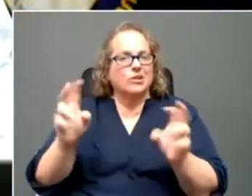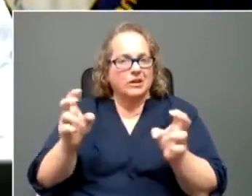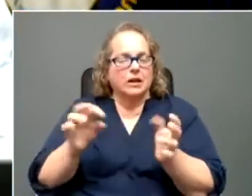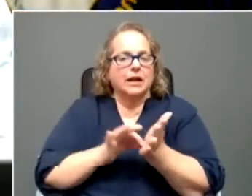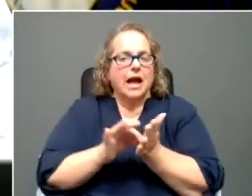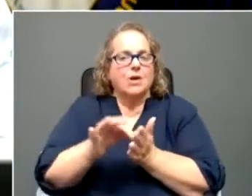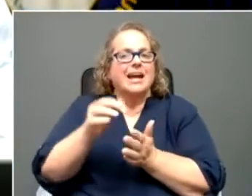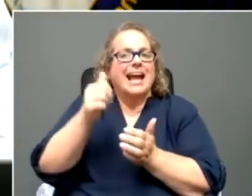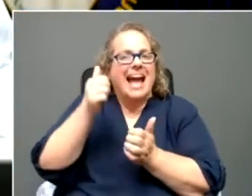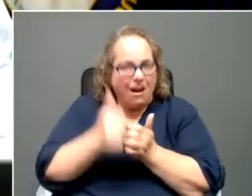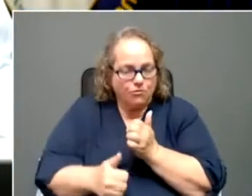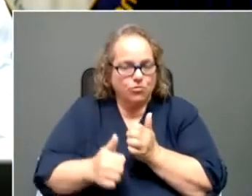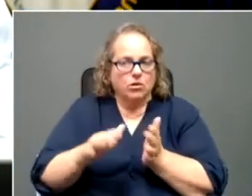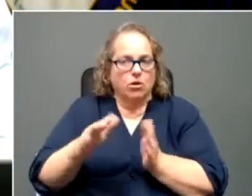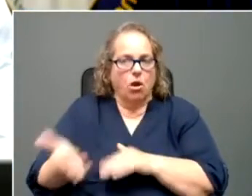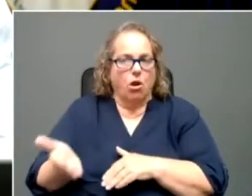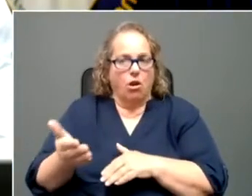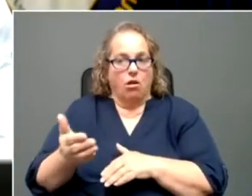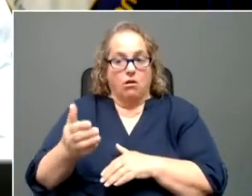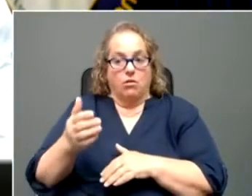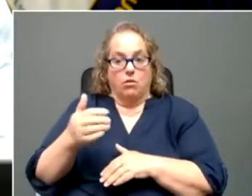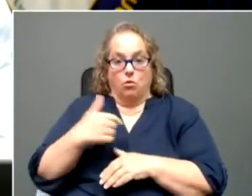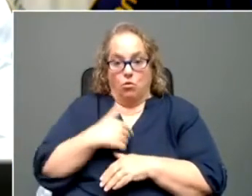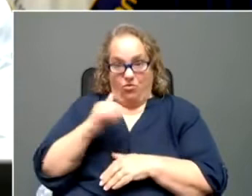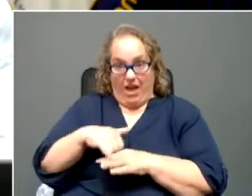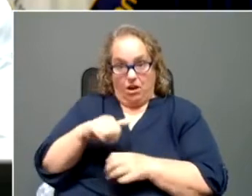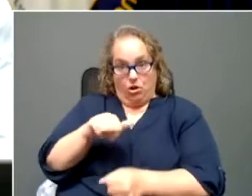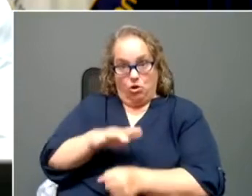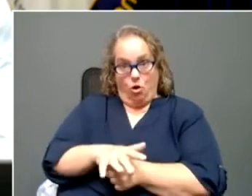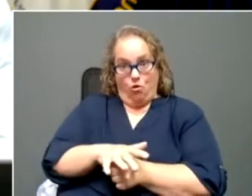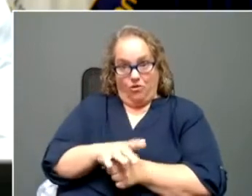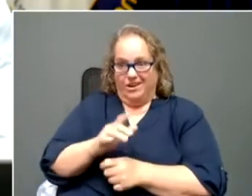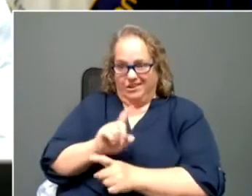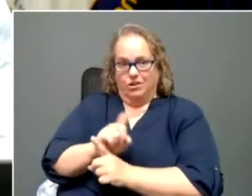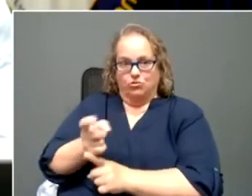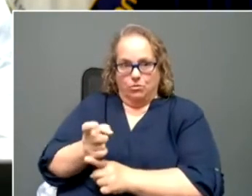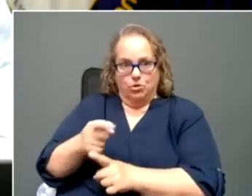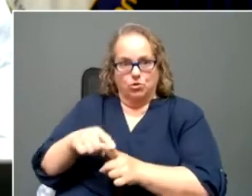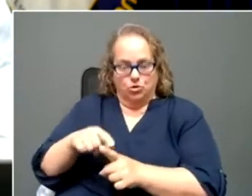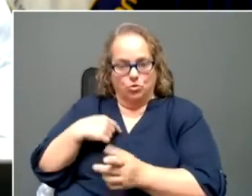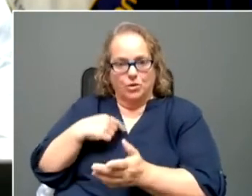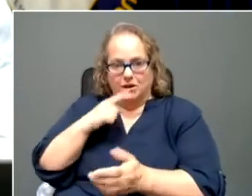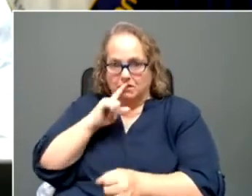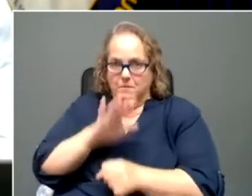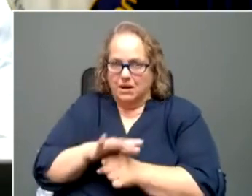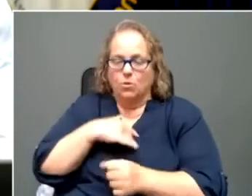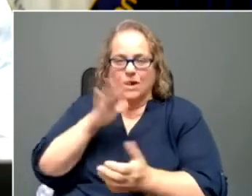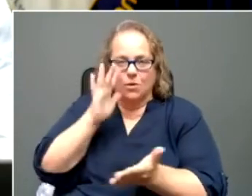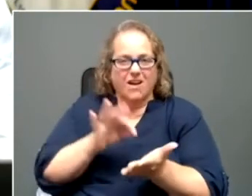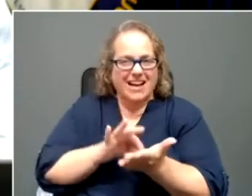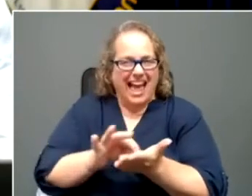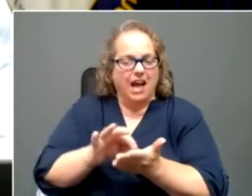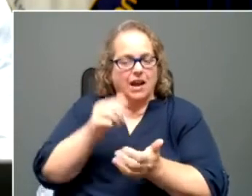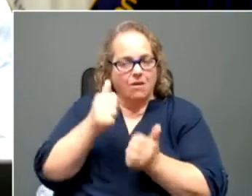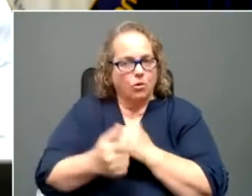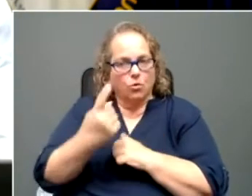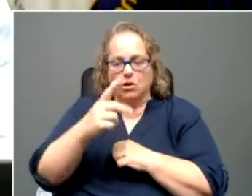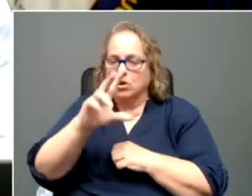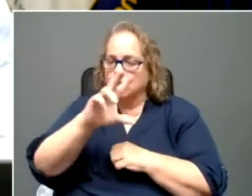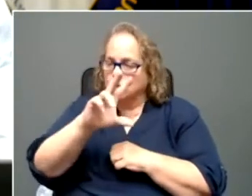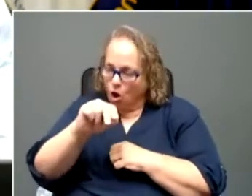loss of life that COVID has contributed to. I committed that there would be no unknown soldiers.